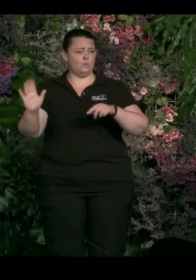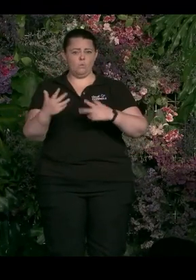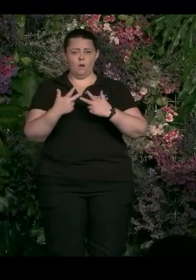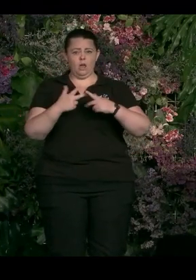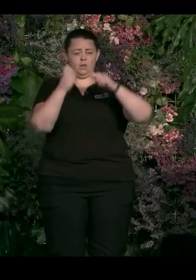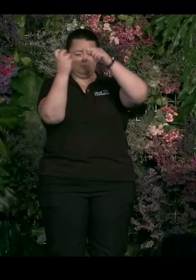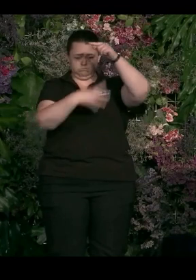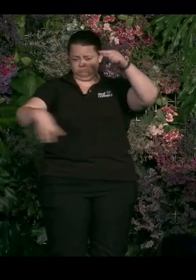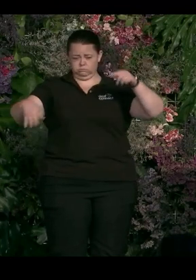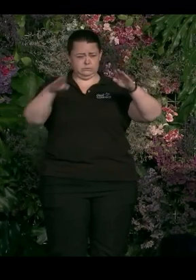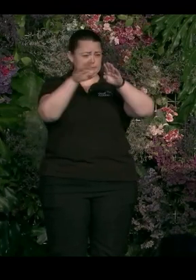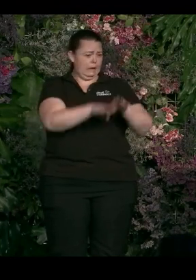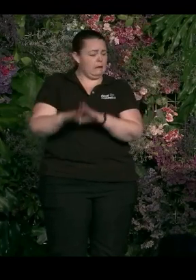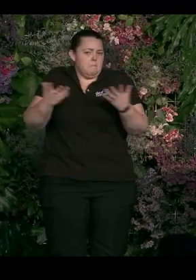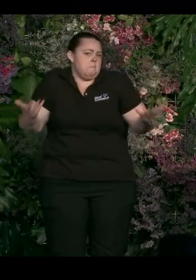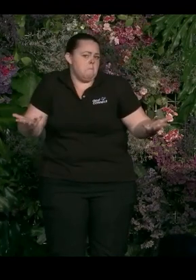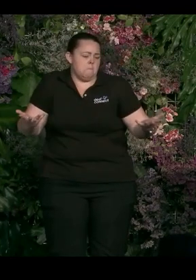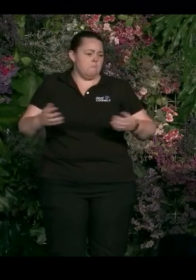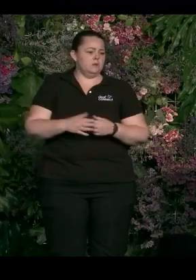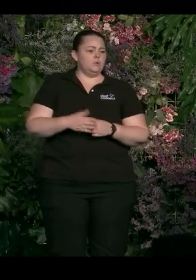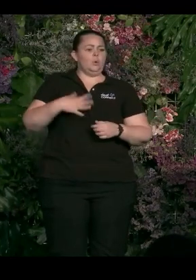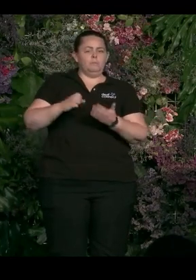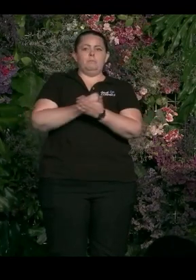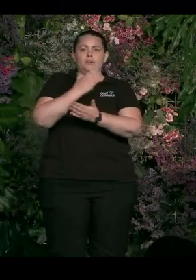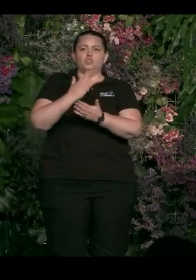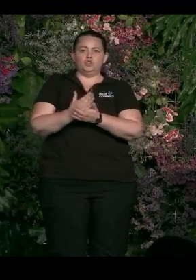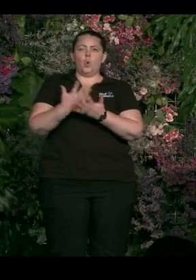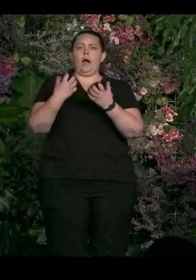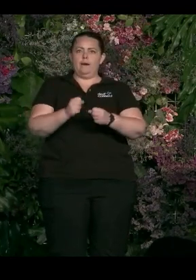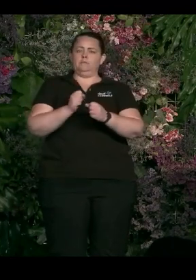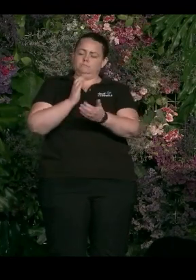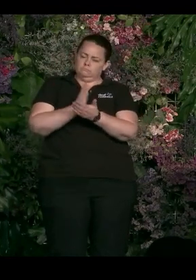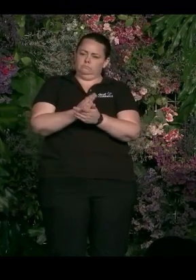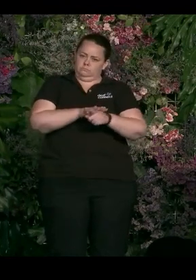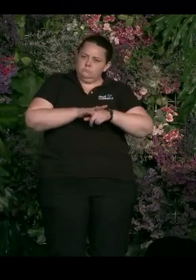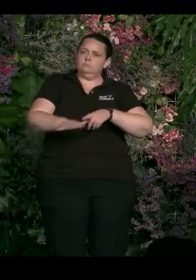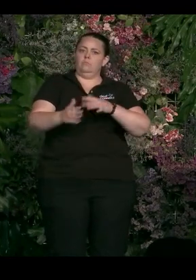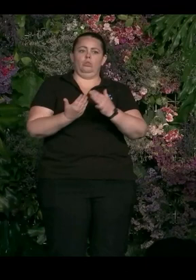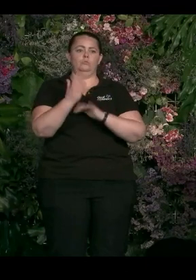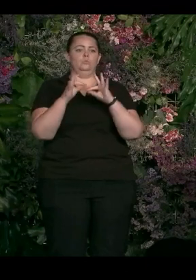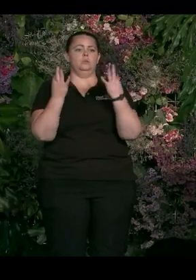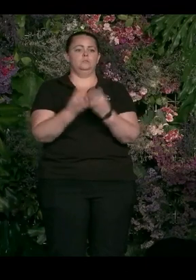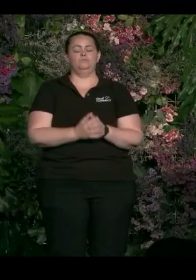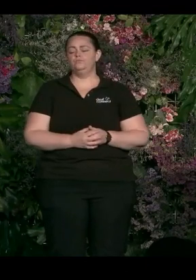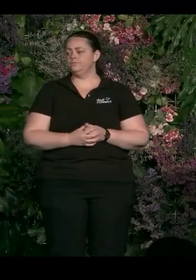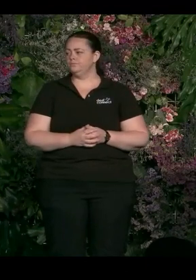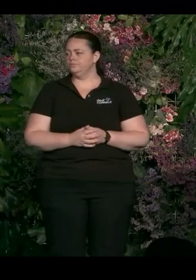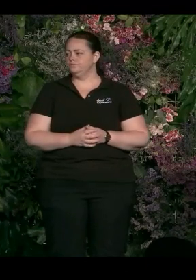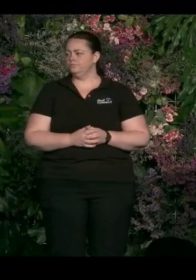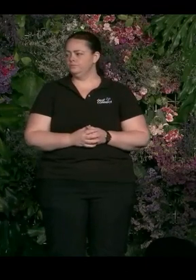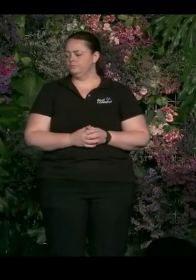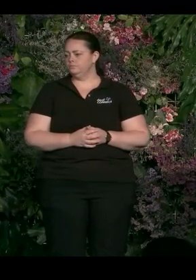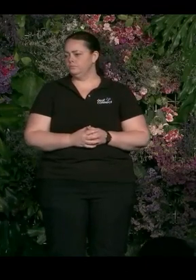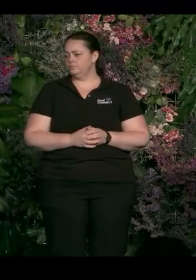is that, just listening to you, Todd, mean, it's a fascinating story, but for me,